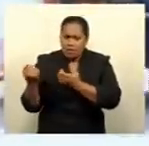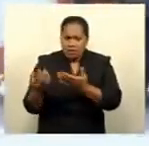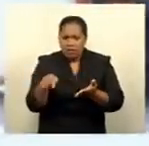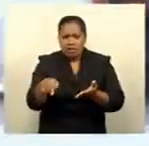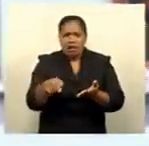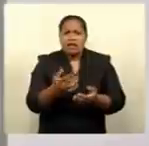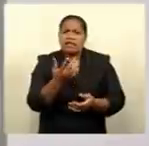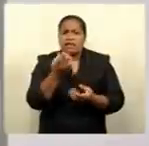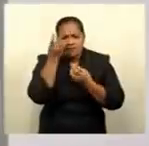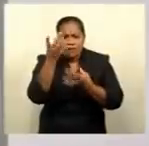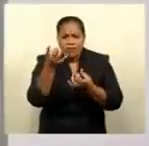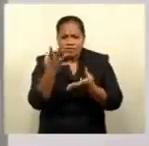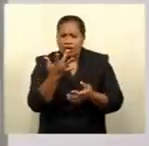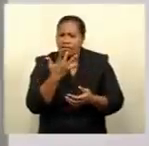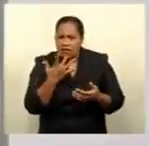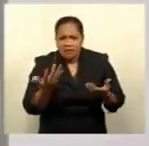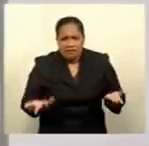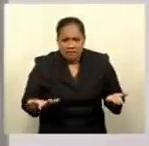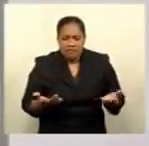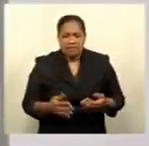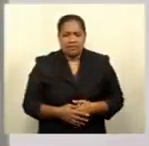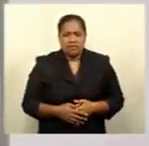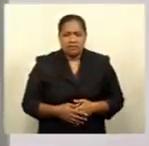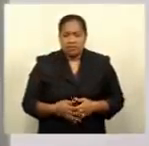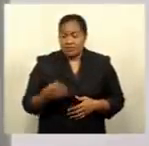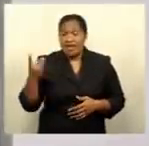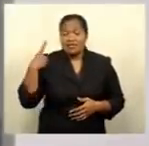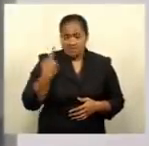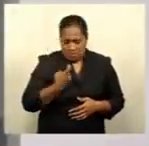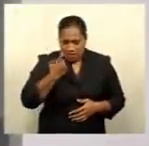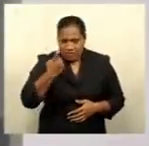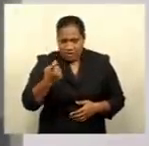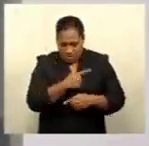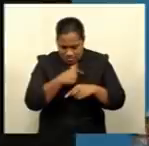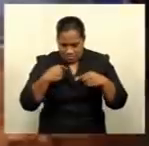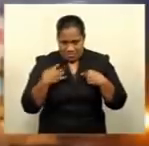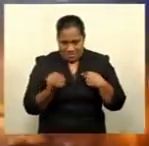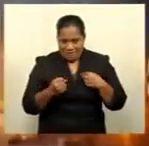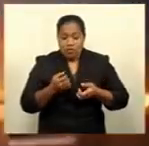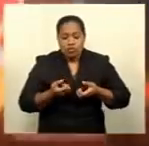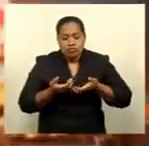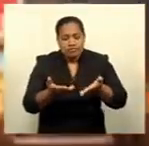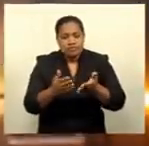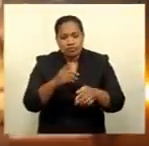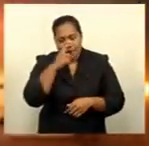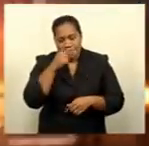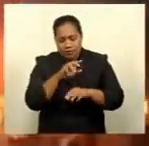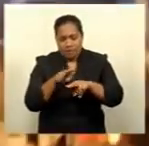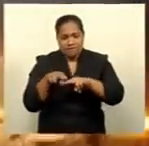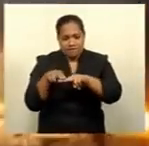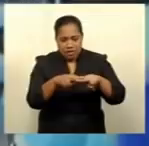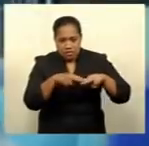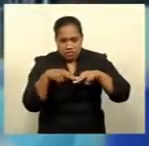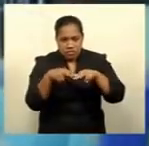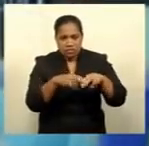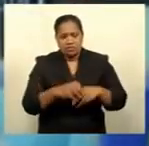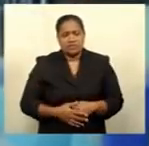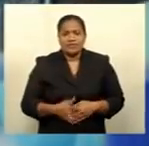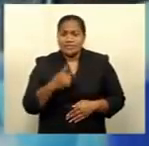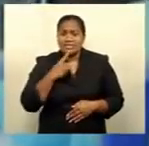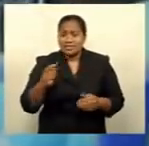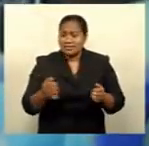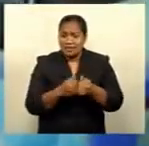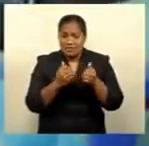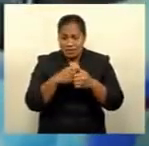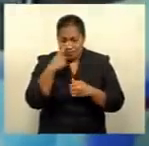doing so in utter violation of the duty of care that we owe to the people of Fiji. The PS adds many individuals who died had a real